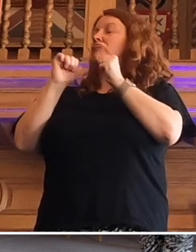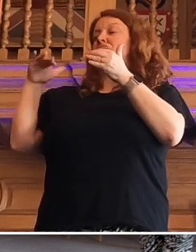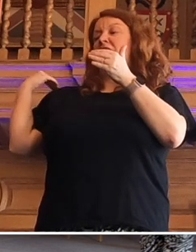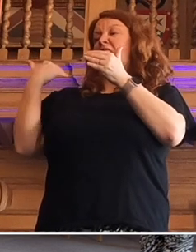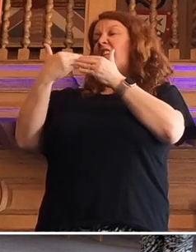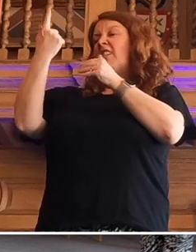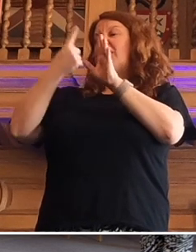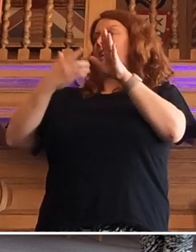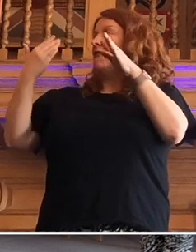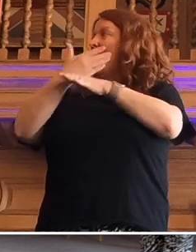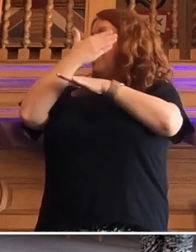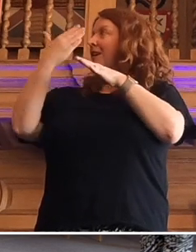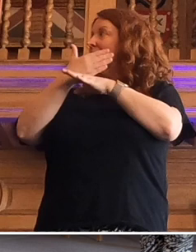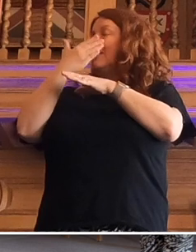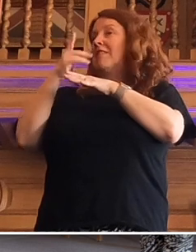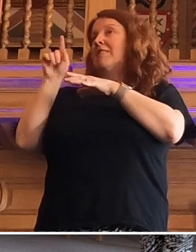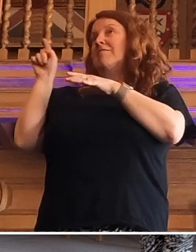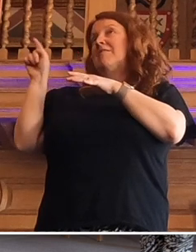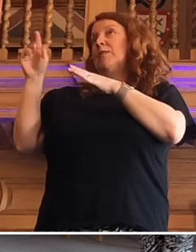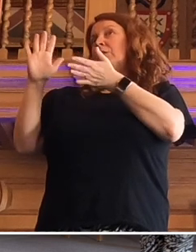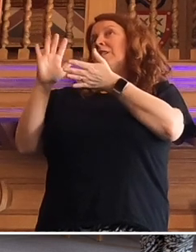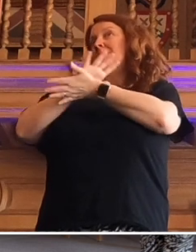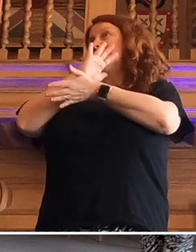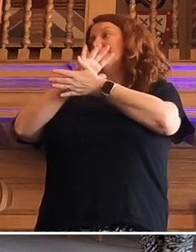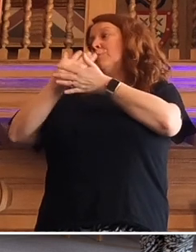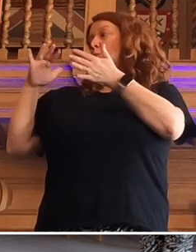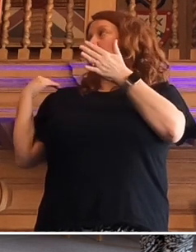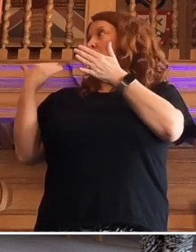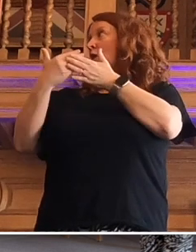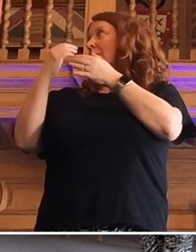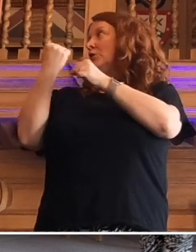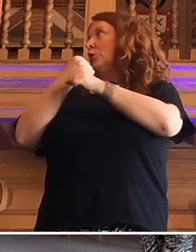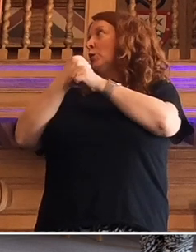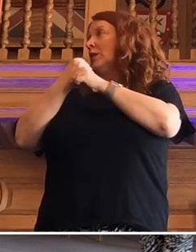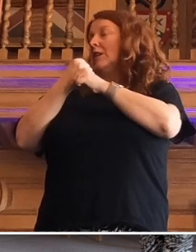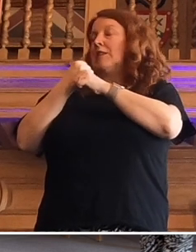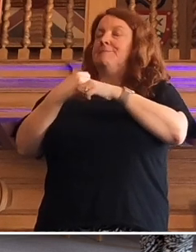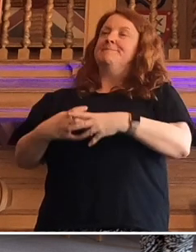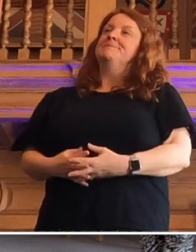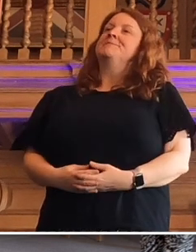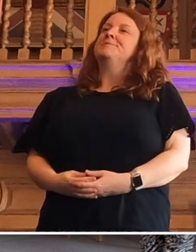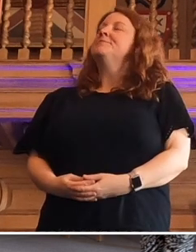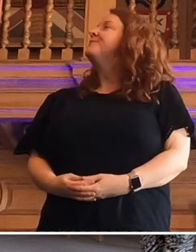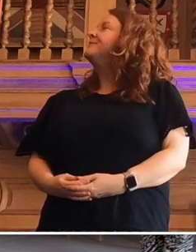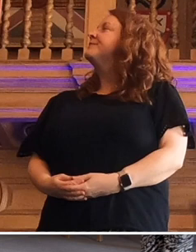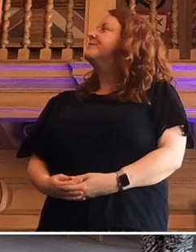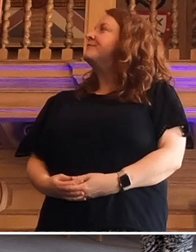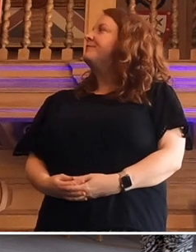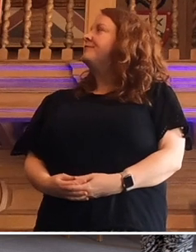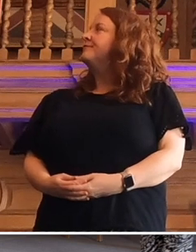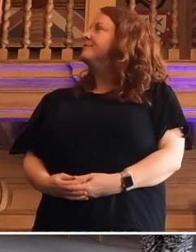think it's fair to say they're pretty excited with what they've been doing in the year since we produced this report.